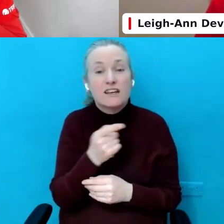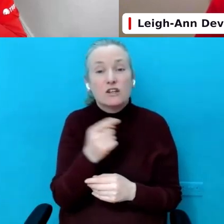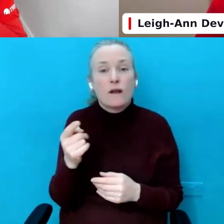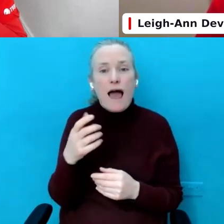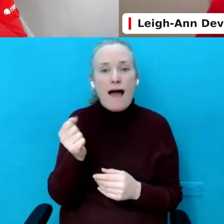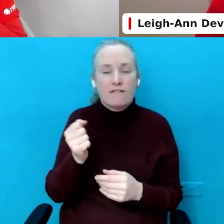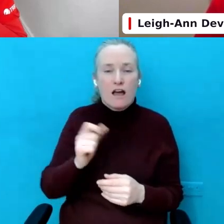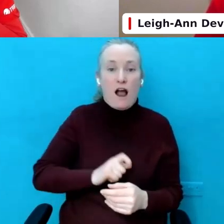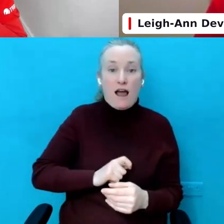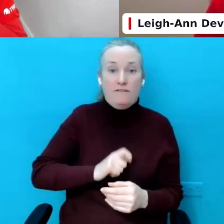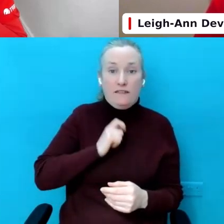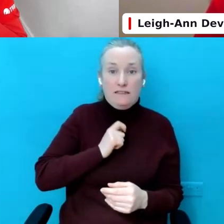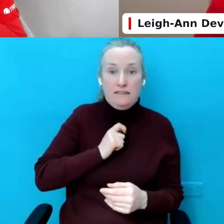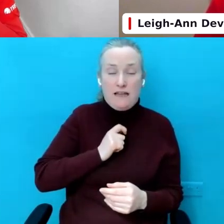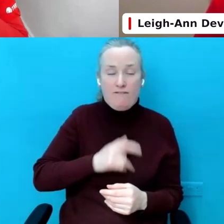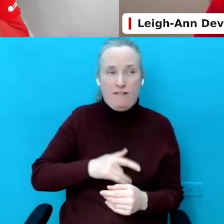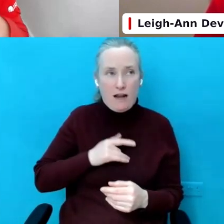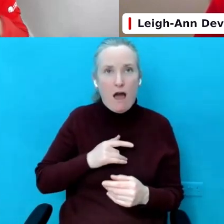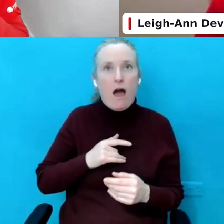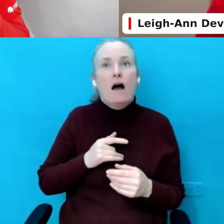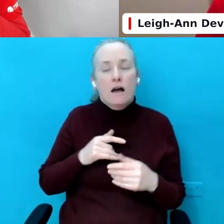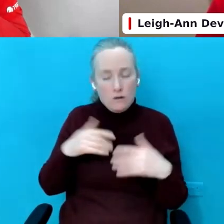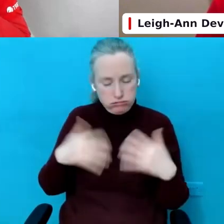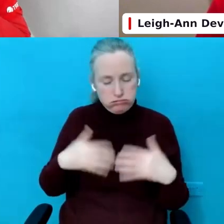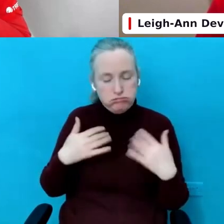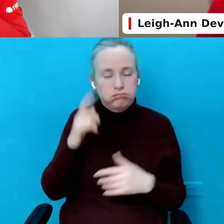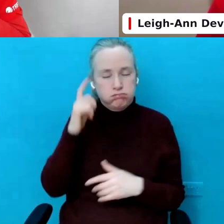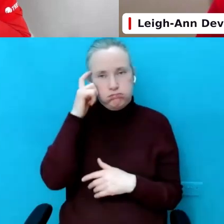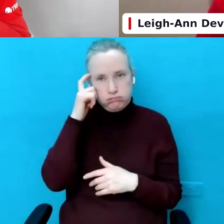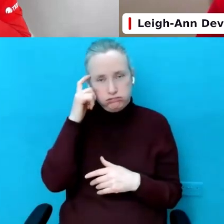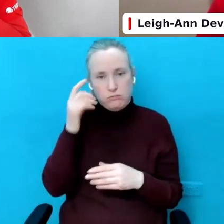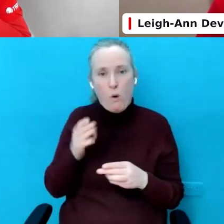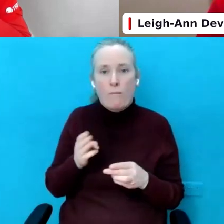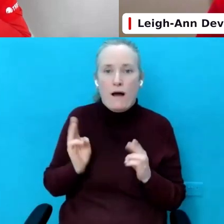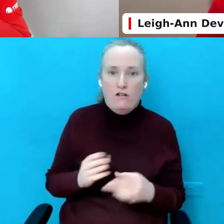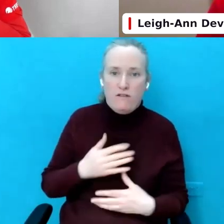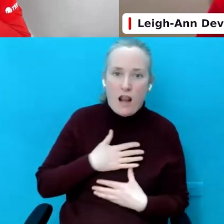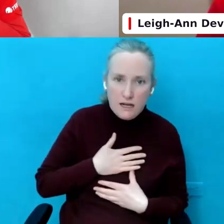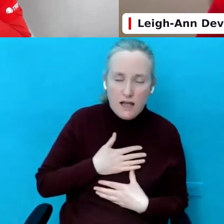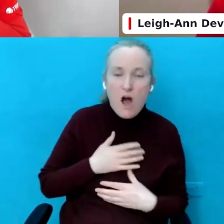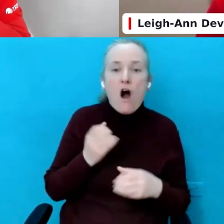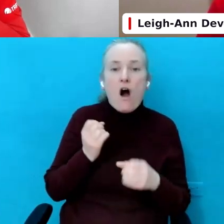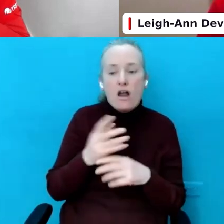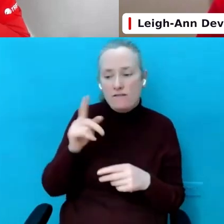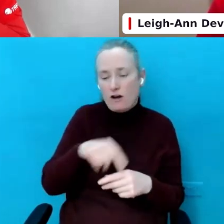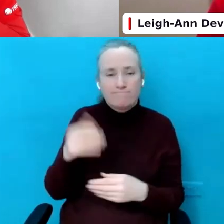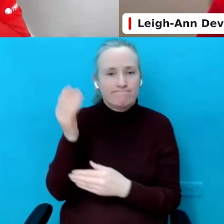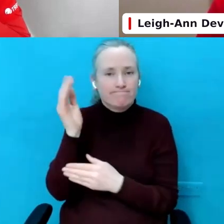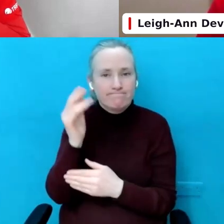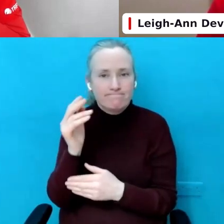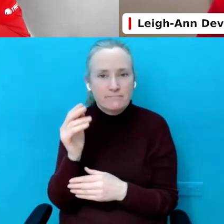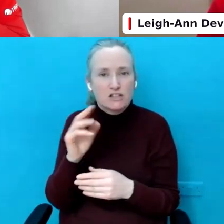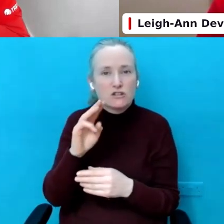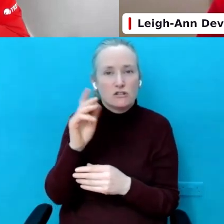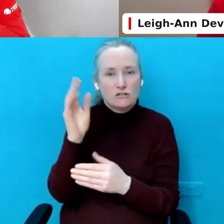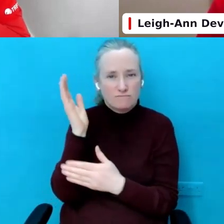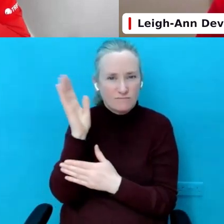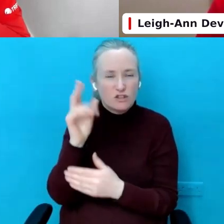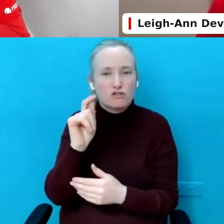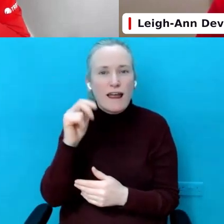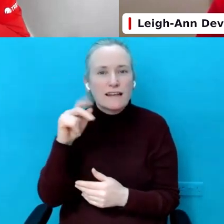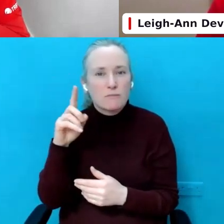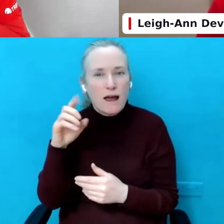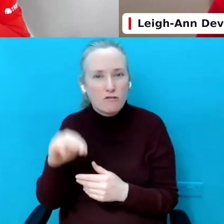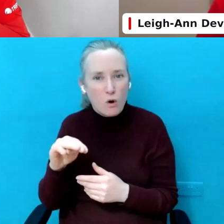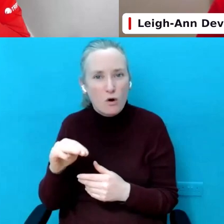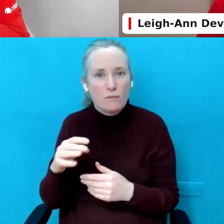confidence and feel more empowered, like all of the webinars that we do here at Trend Micro, that you feel empowered and know where to go